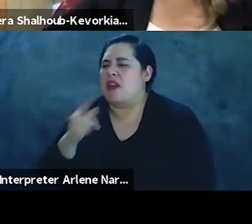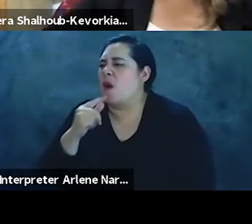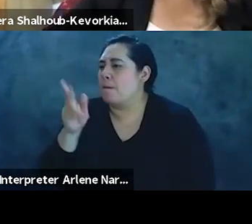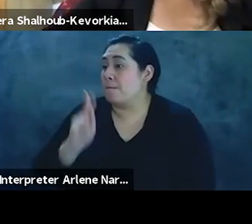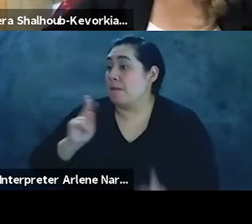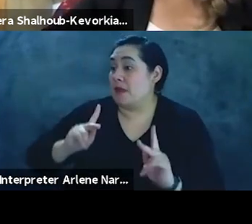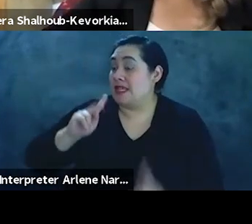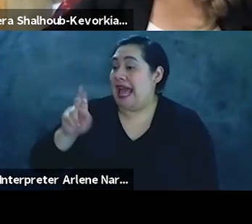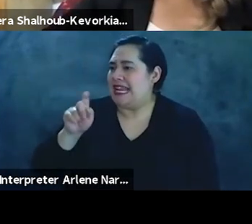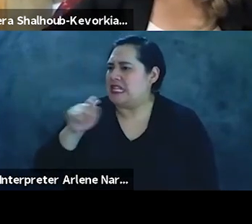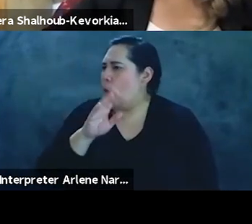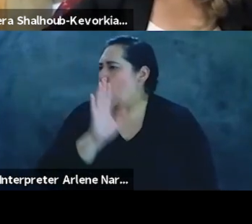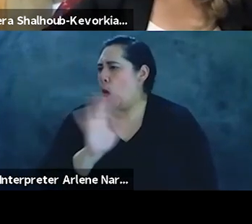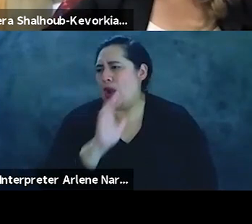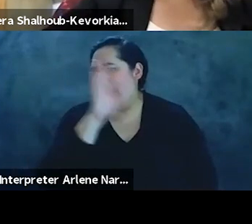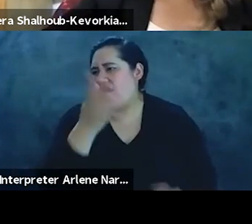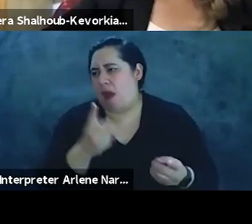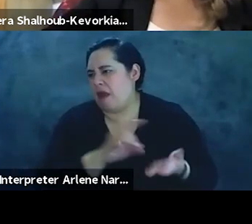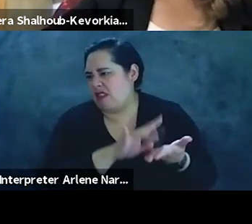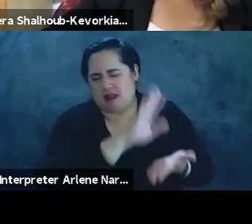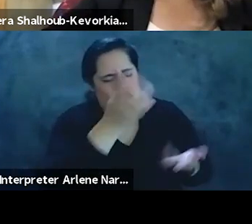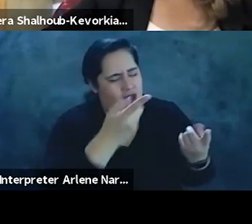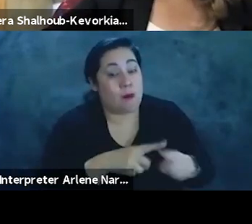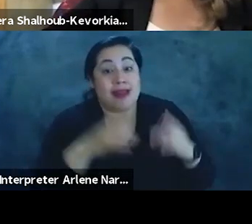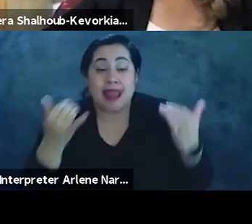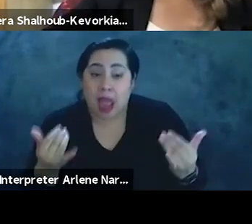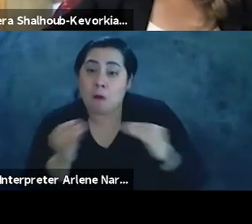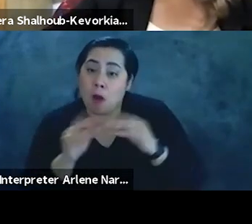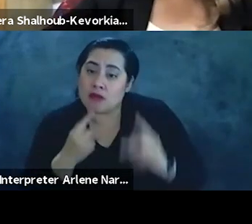expelled anybody. Now it's much more common to say, yeah, yeah, yeah, we did it.